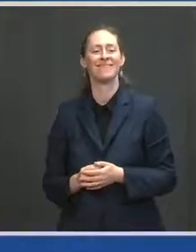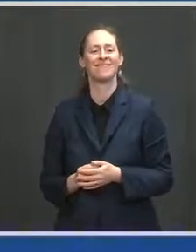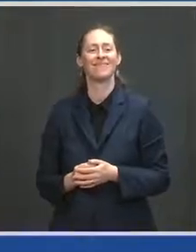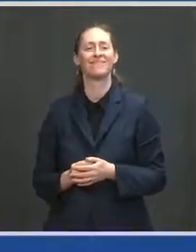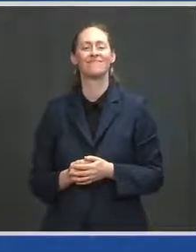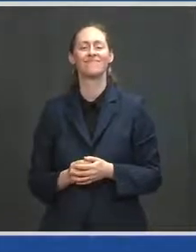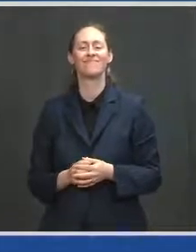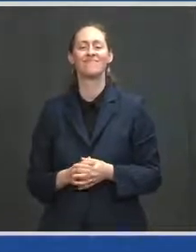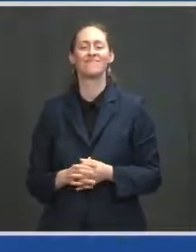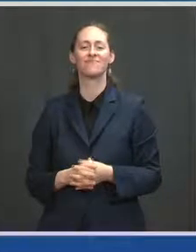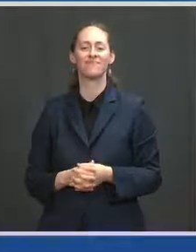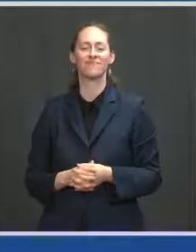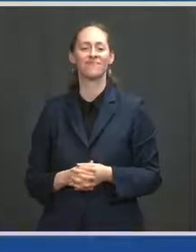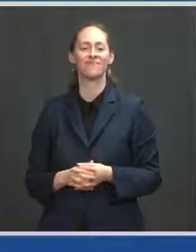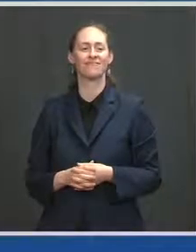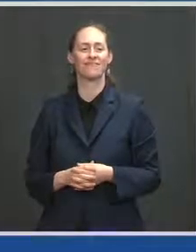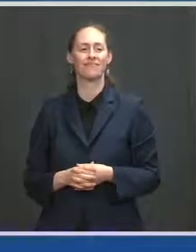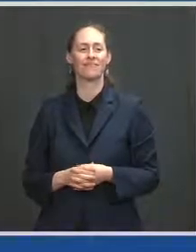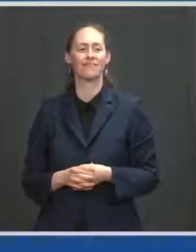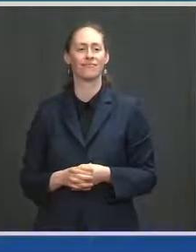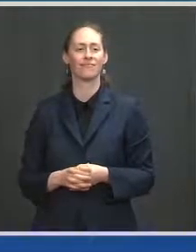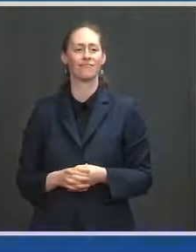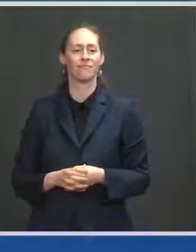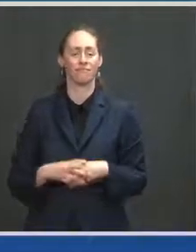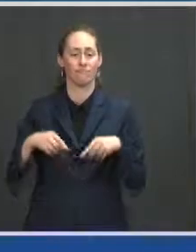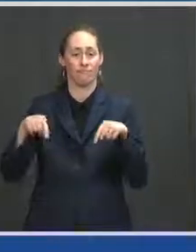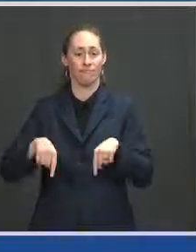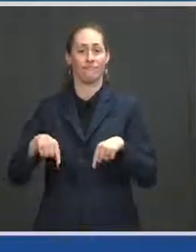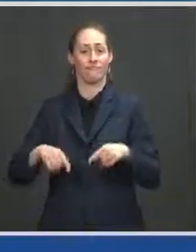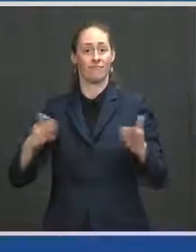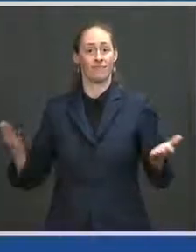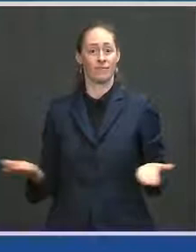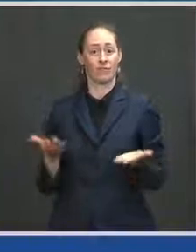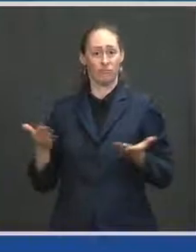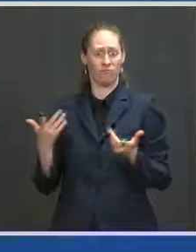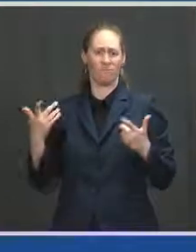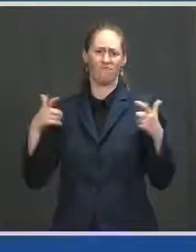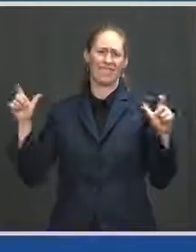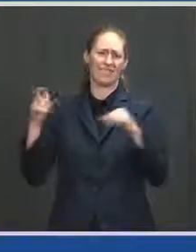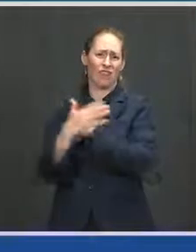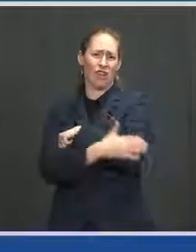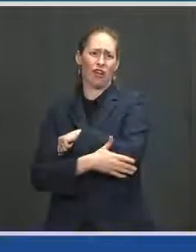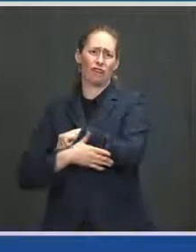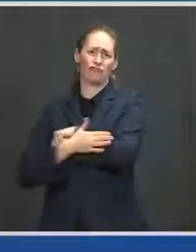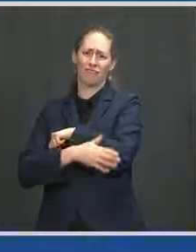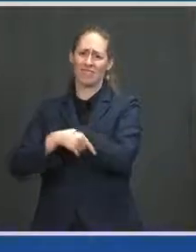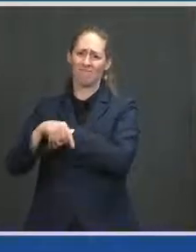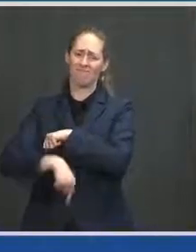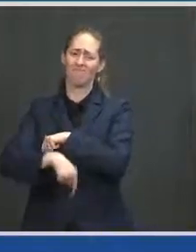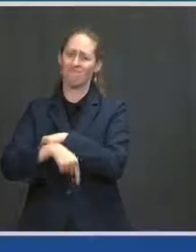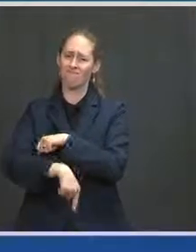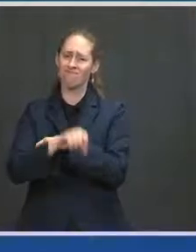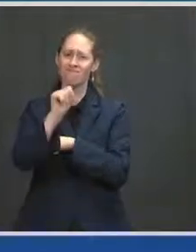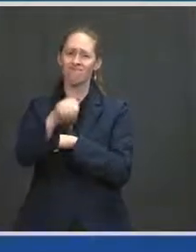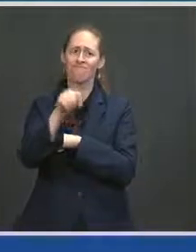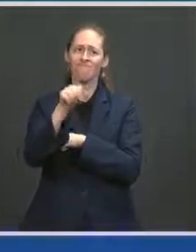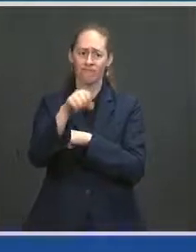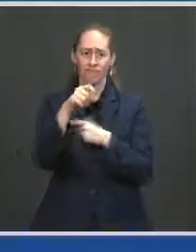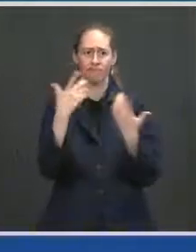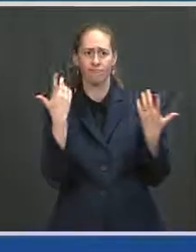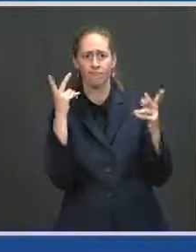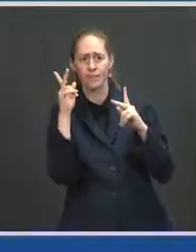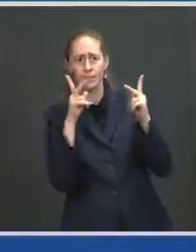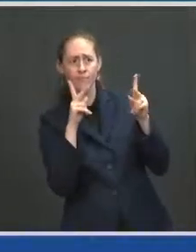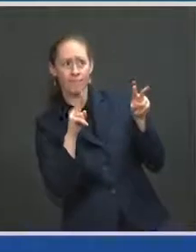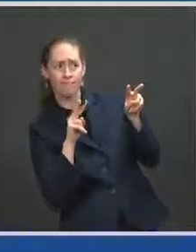In fact, America is the only major country where global forecasters have actually increased their five